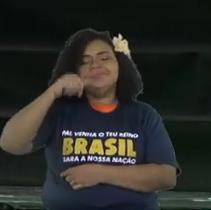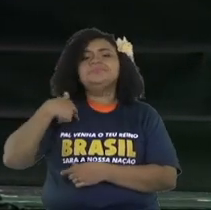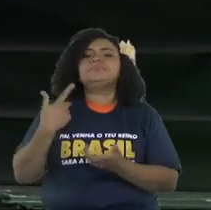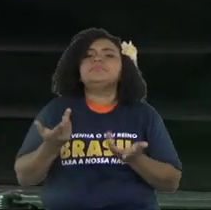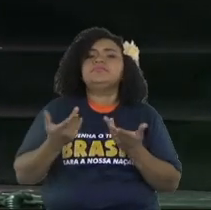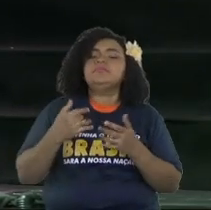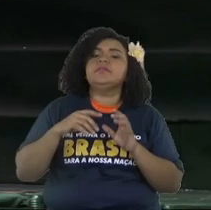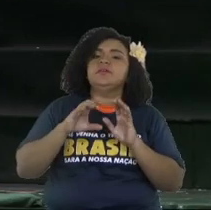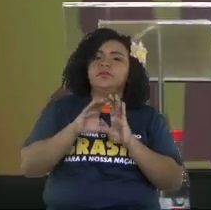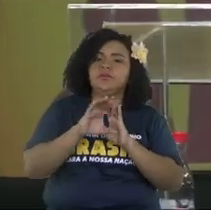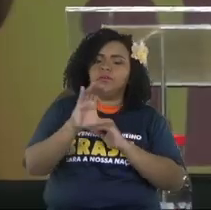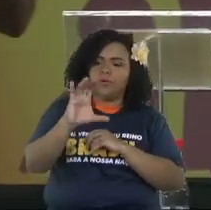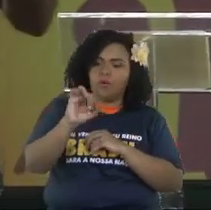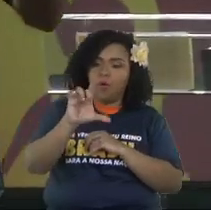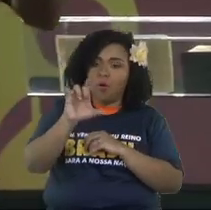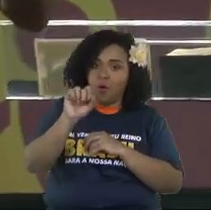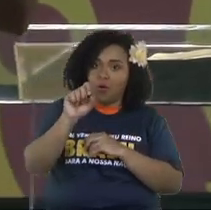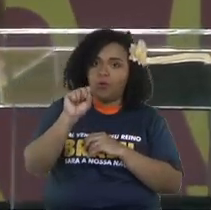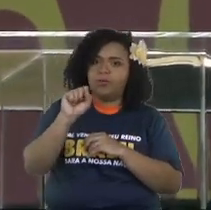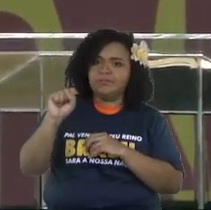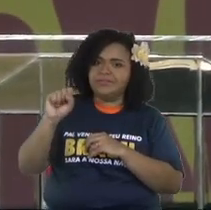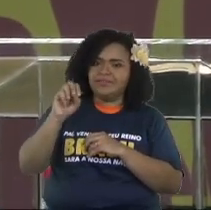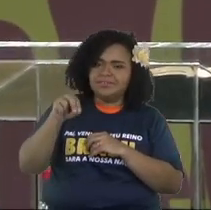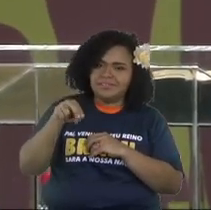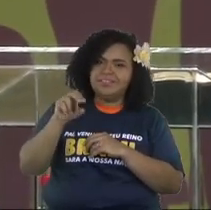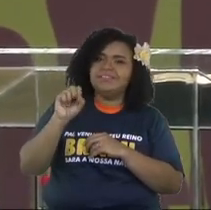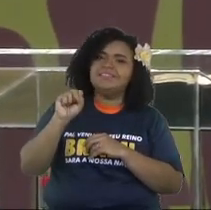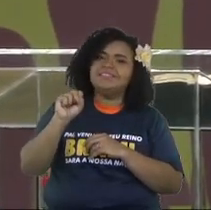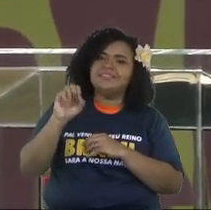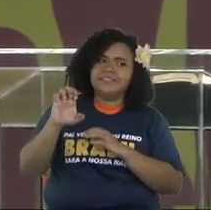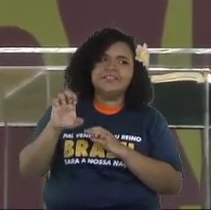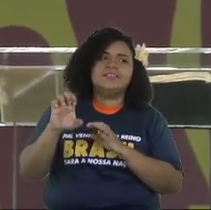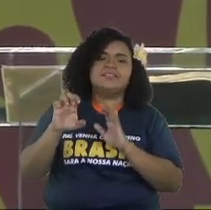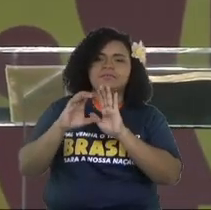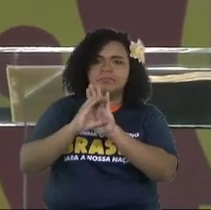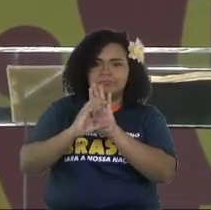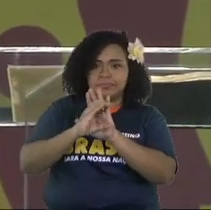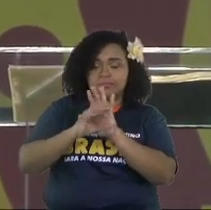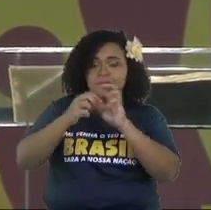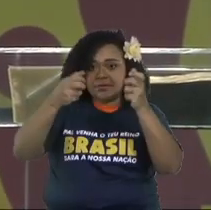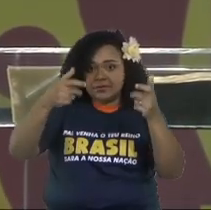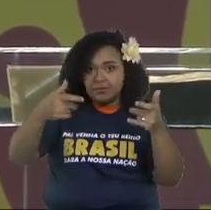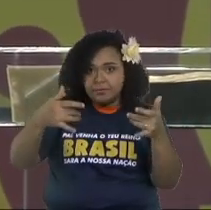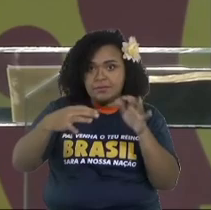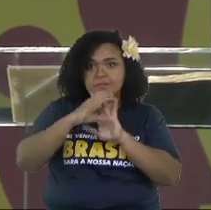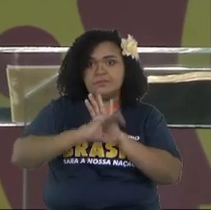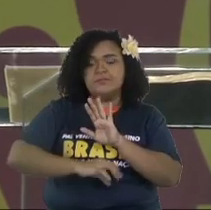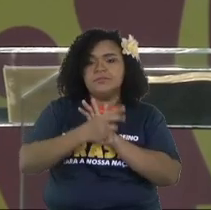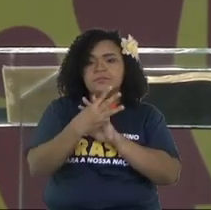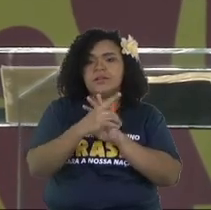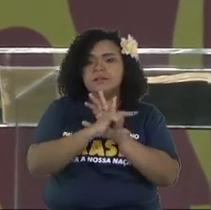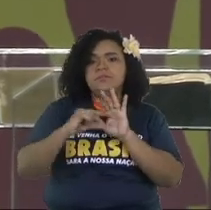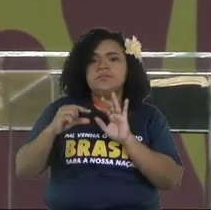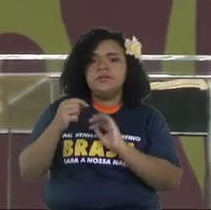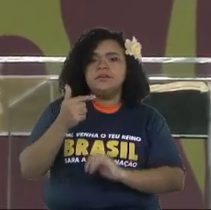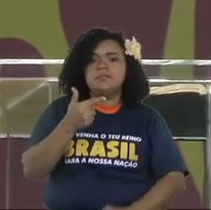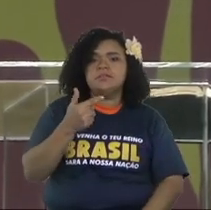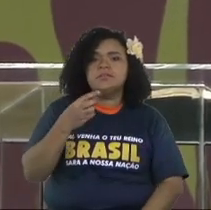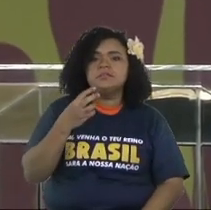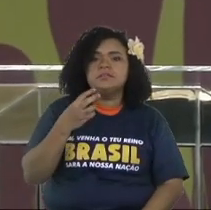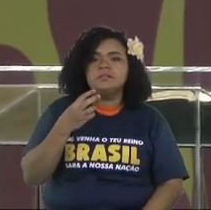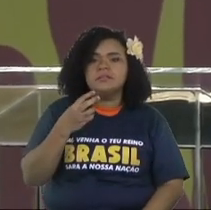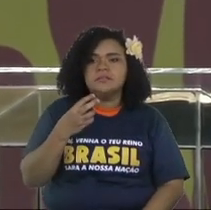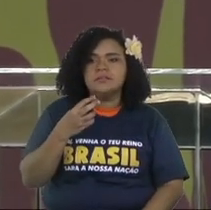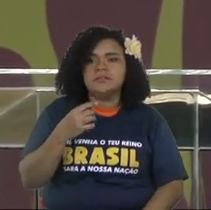Colossians 3, 23. He says, everything you do, every work you do, do as for the Lord because